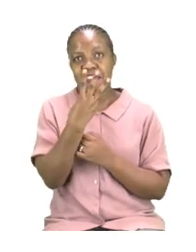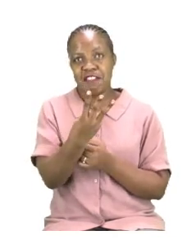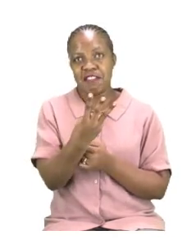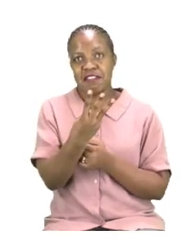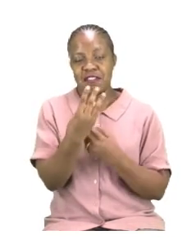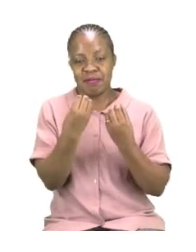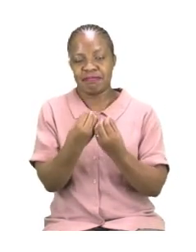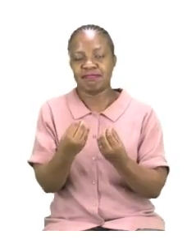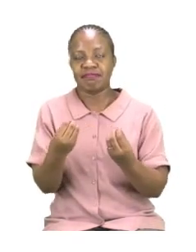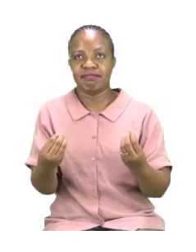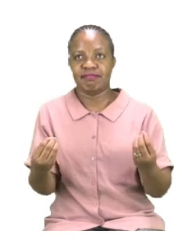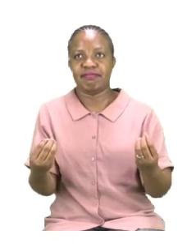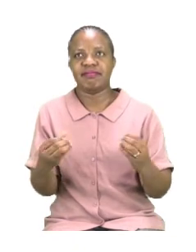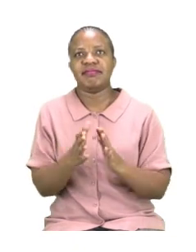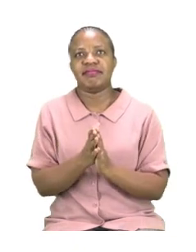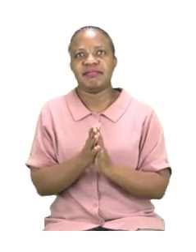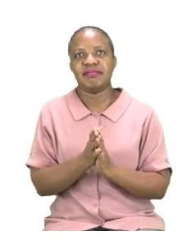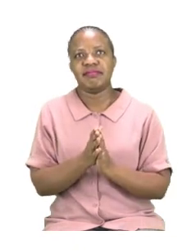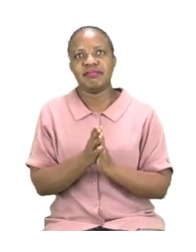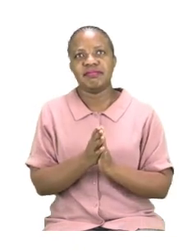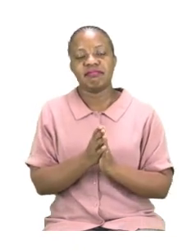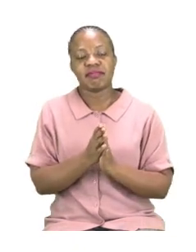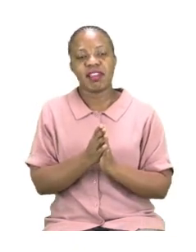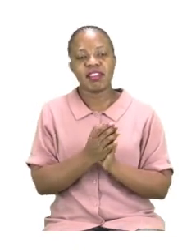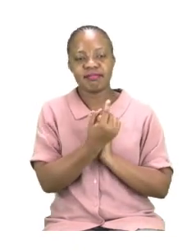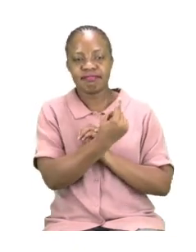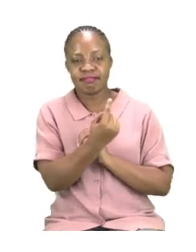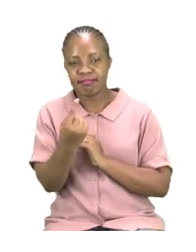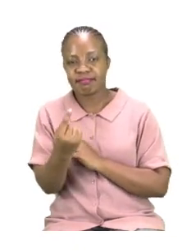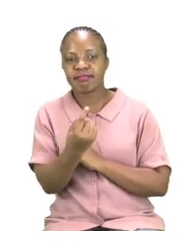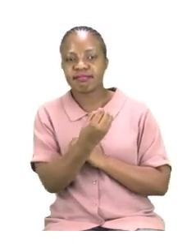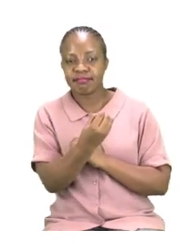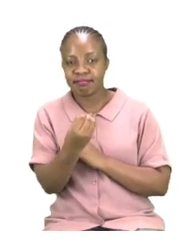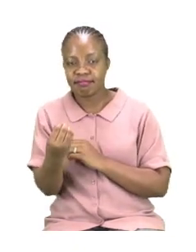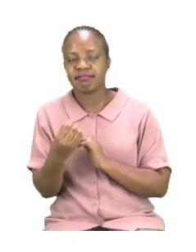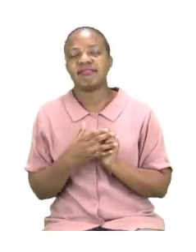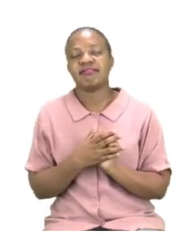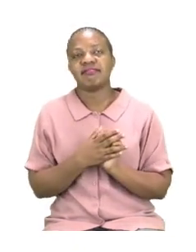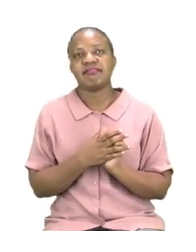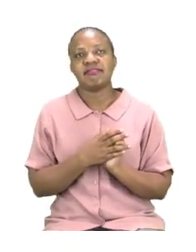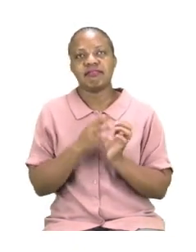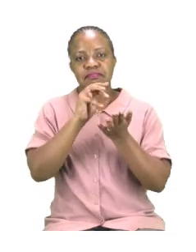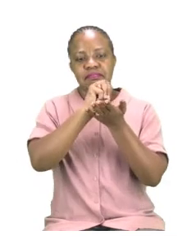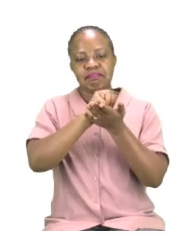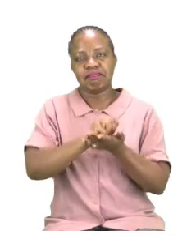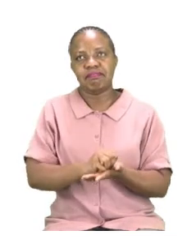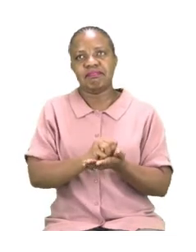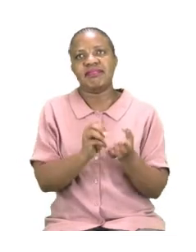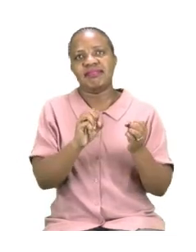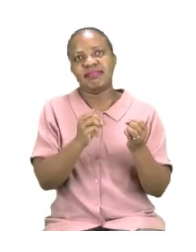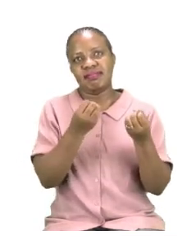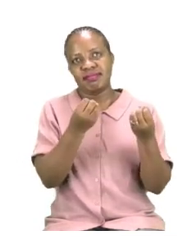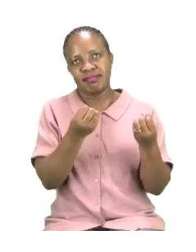have children and we are told how much they weigh, how much they measure or rather what